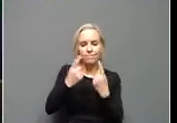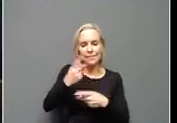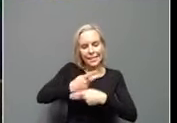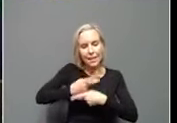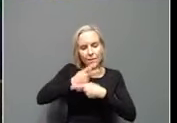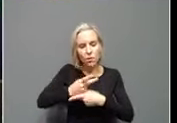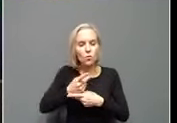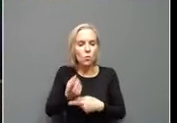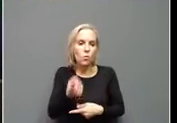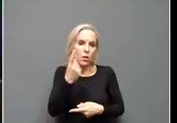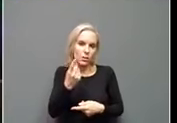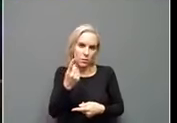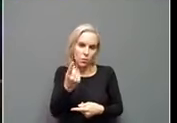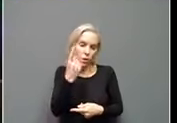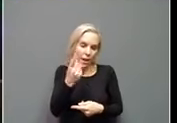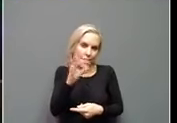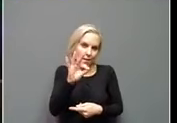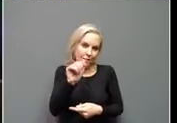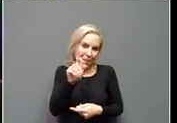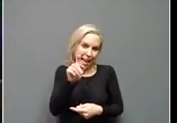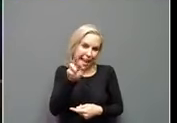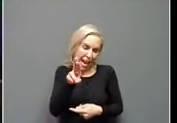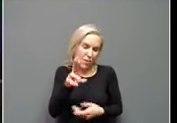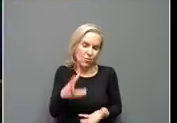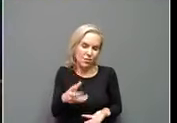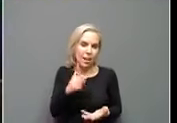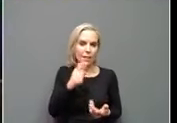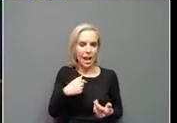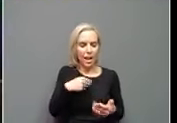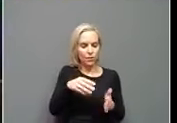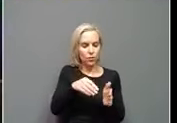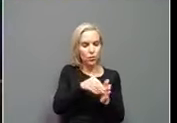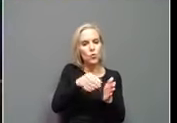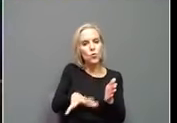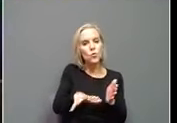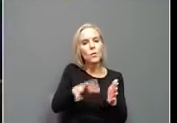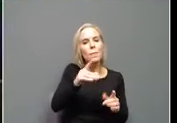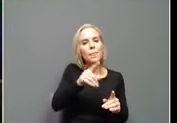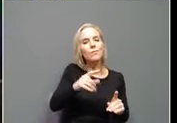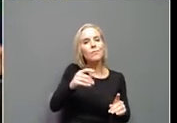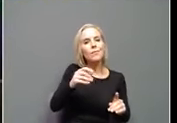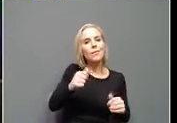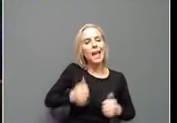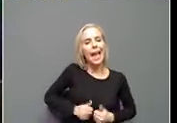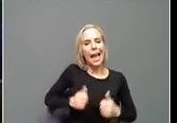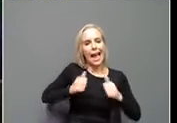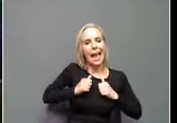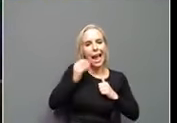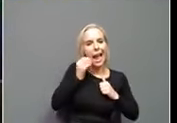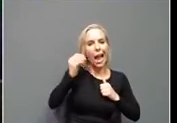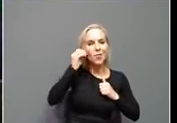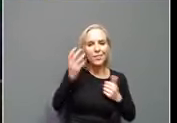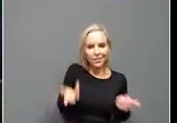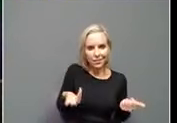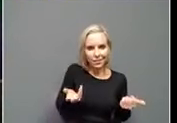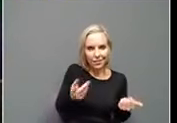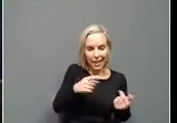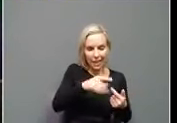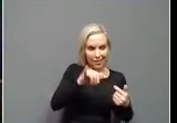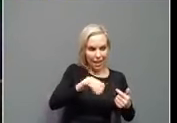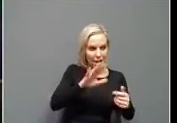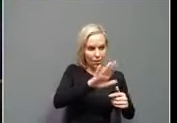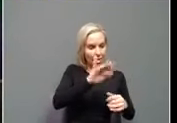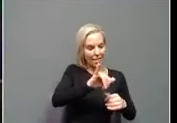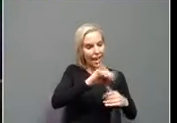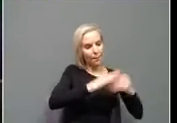uh, factor has to be that if they have student housing and how, uh, condensed is that student housing? Uh,